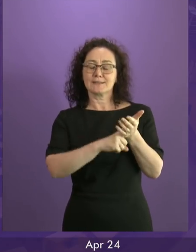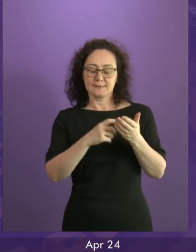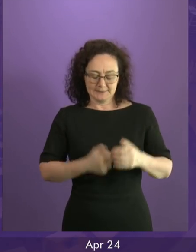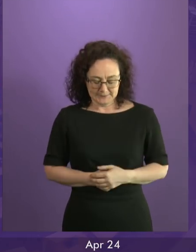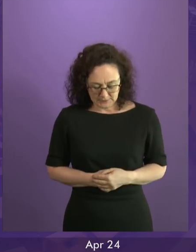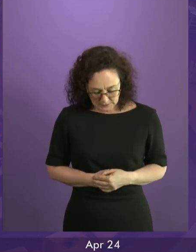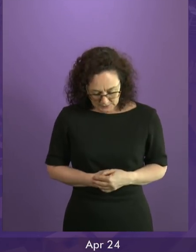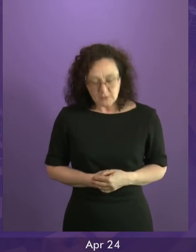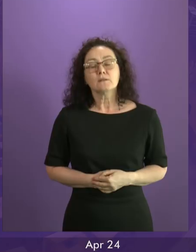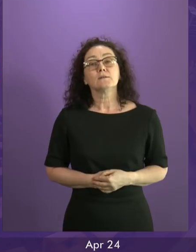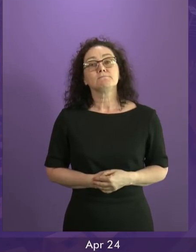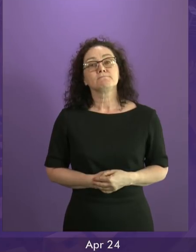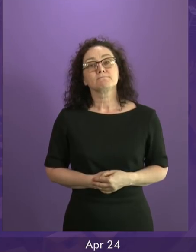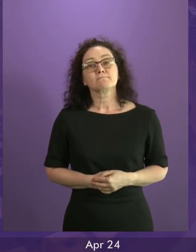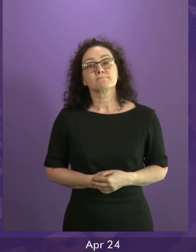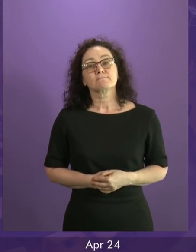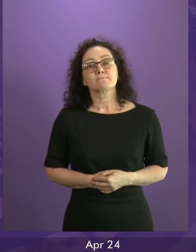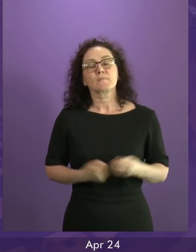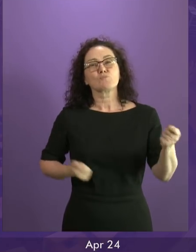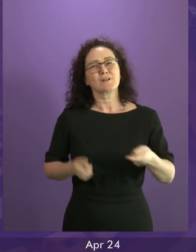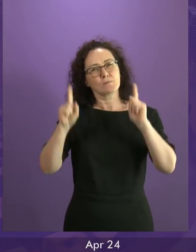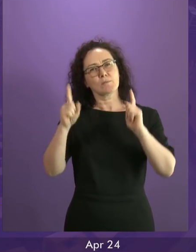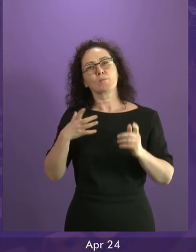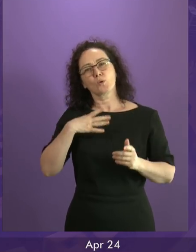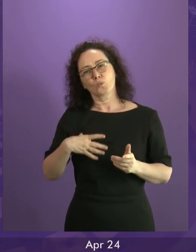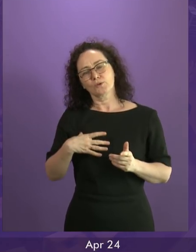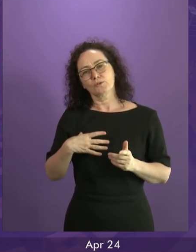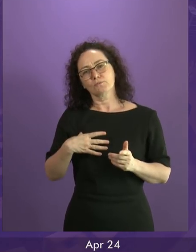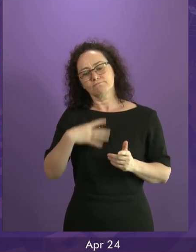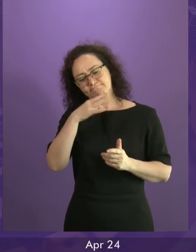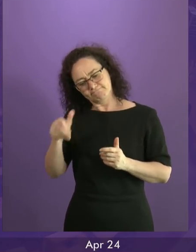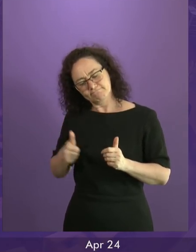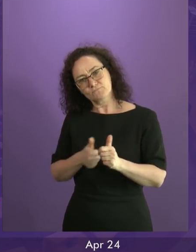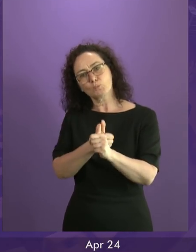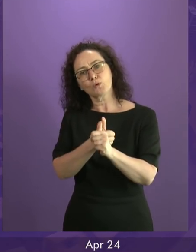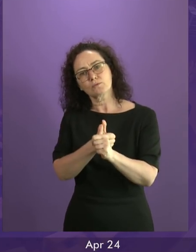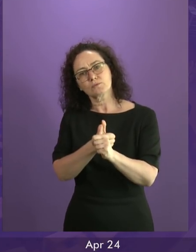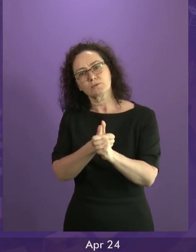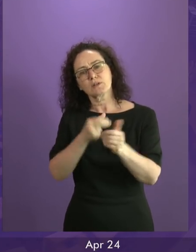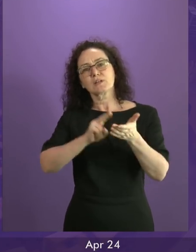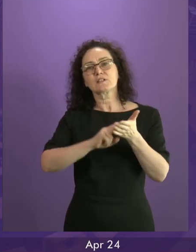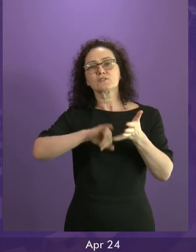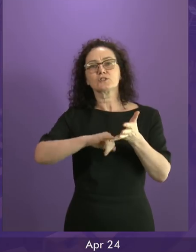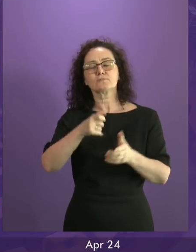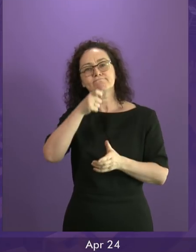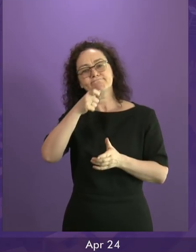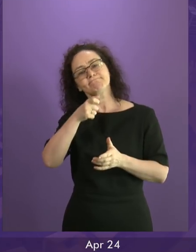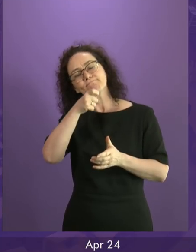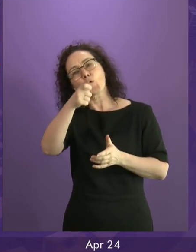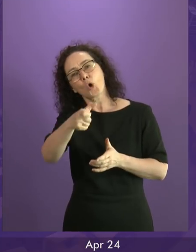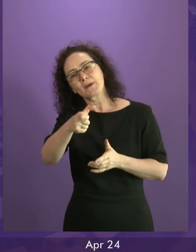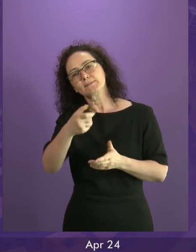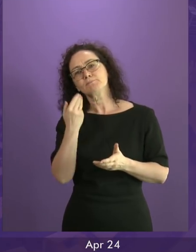Presiding officer, can I begin by adding the support of the Scottish Labour Party to the First Minister's comments on Lyra McKee